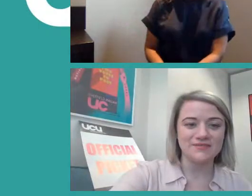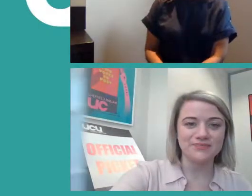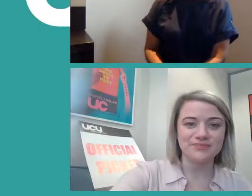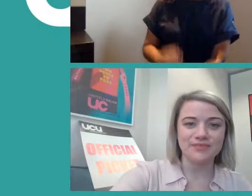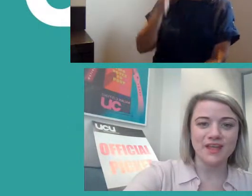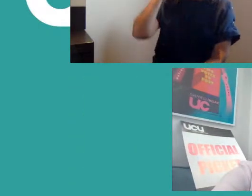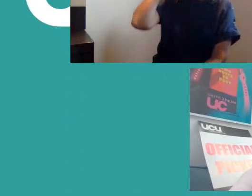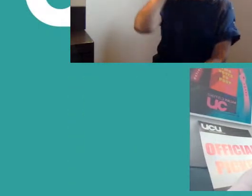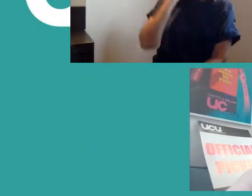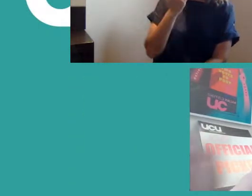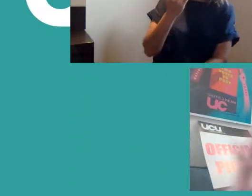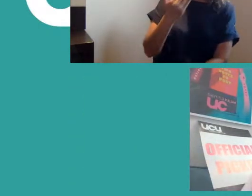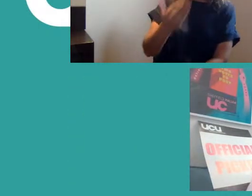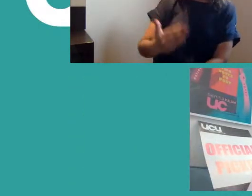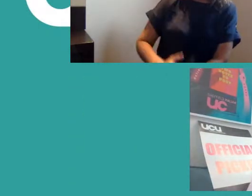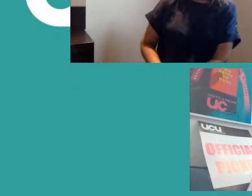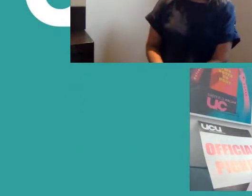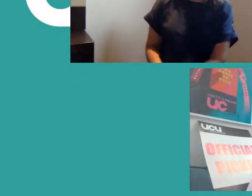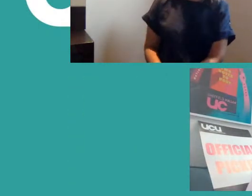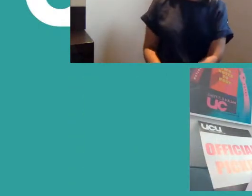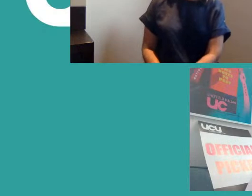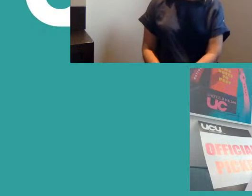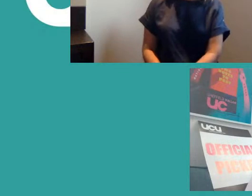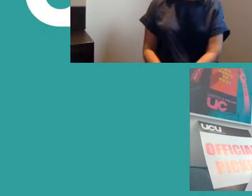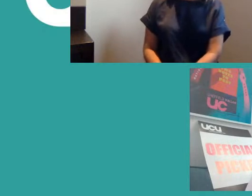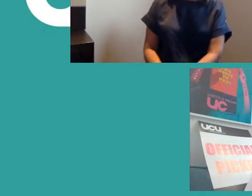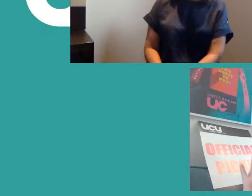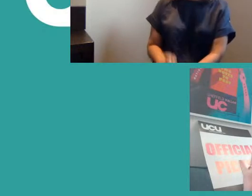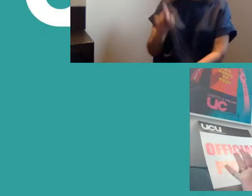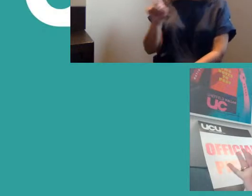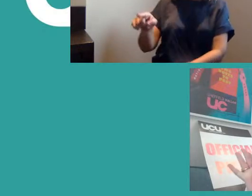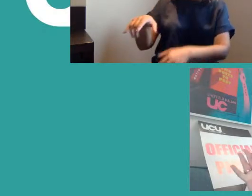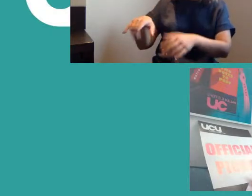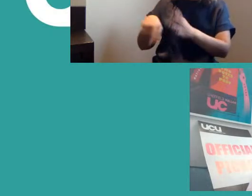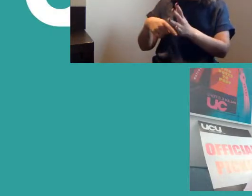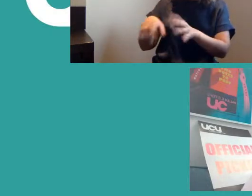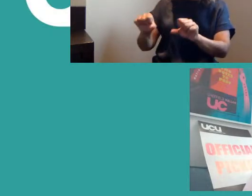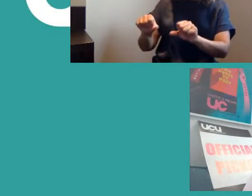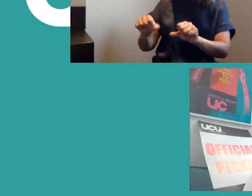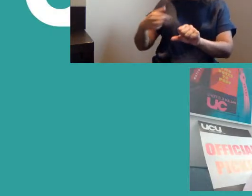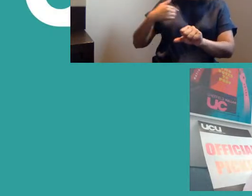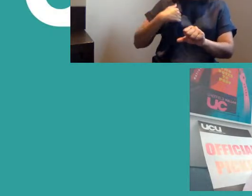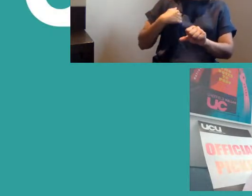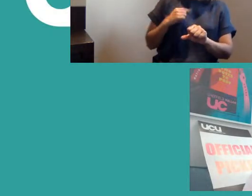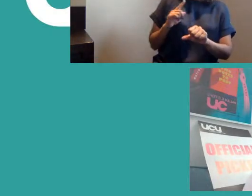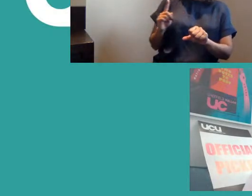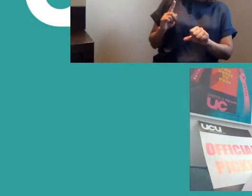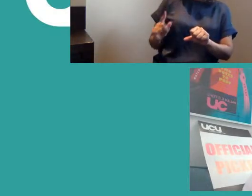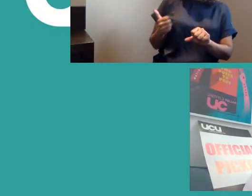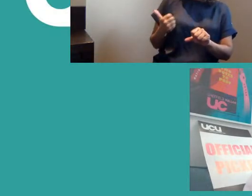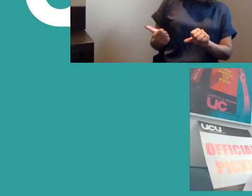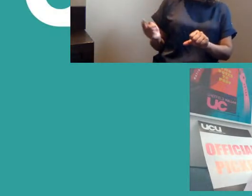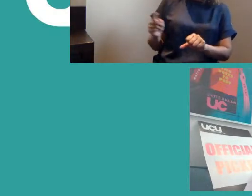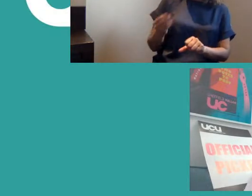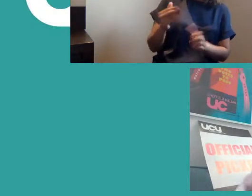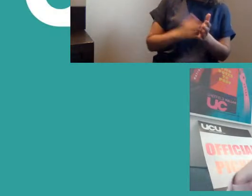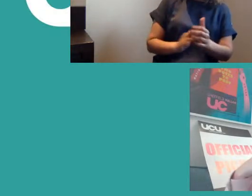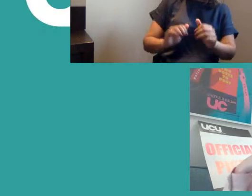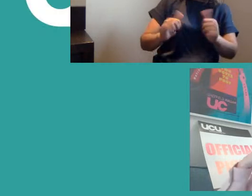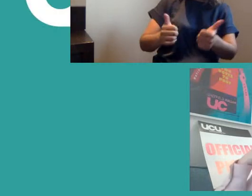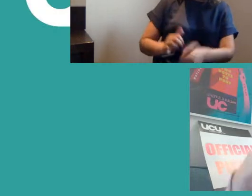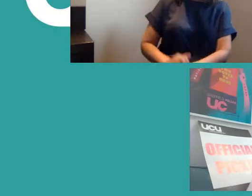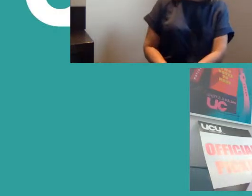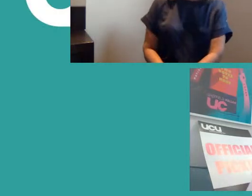Thanks, Janet. Thanks, Janet. Jo, you're going to start, aren't you? And then I'll do a couple of minutes. I'll come back in a couple of minutes time.